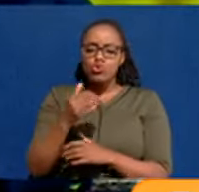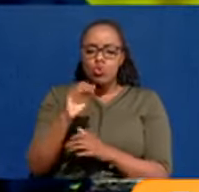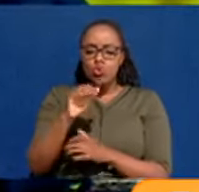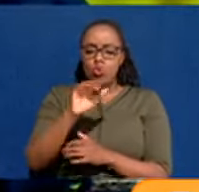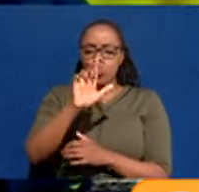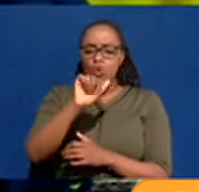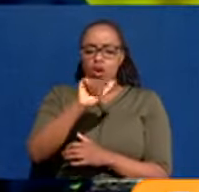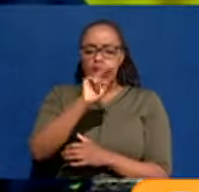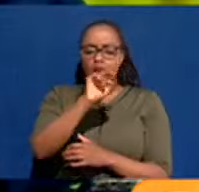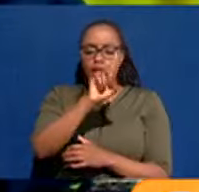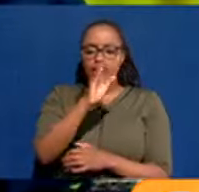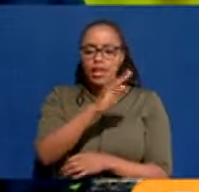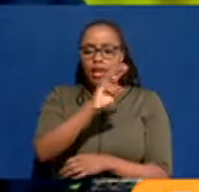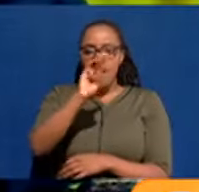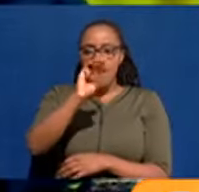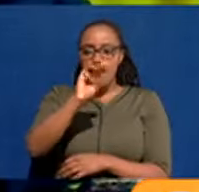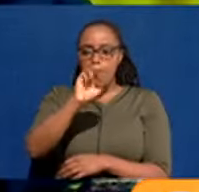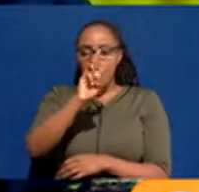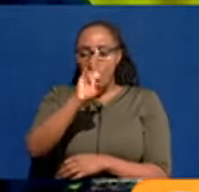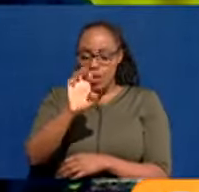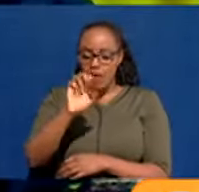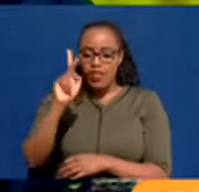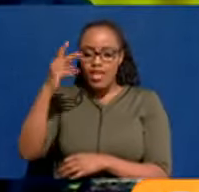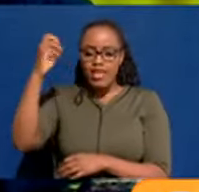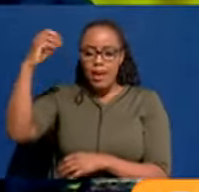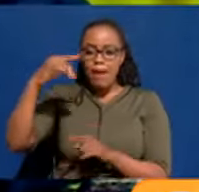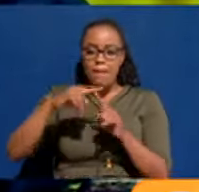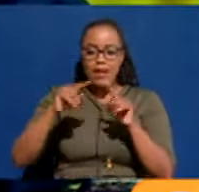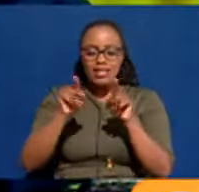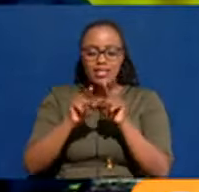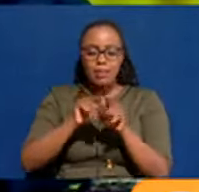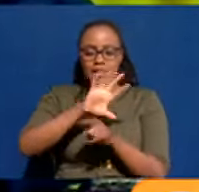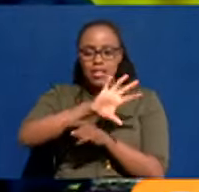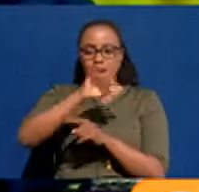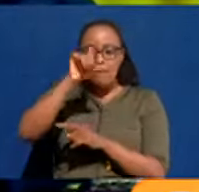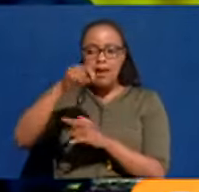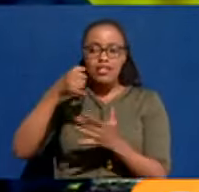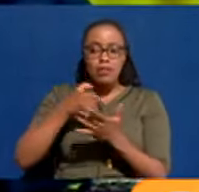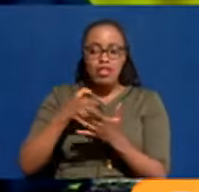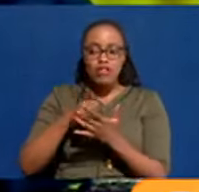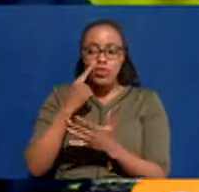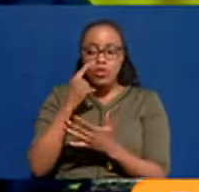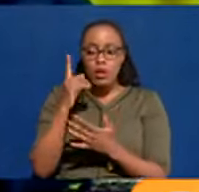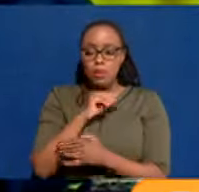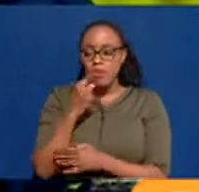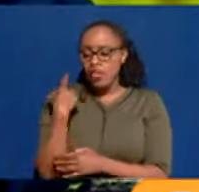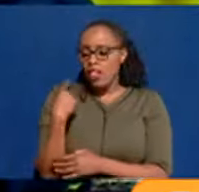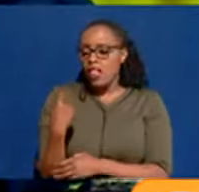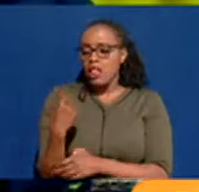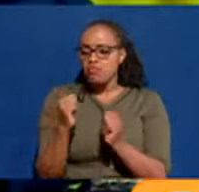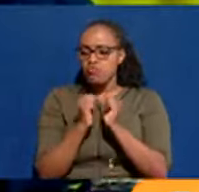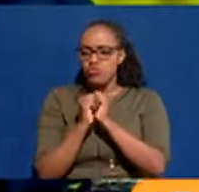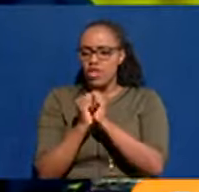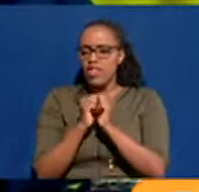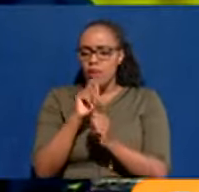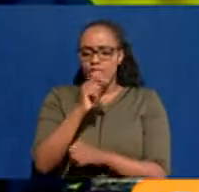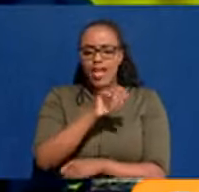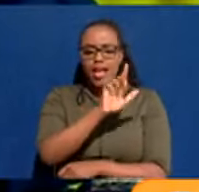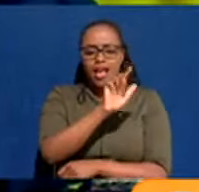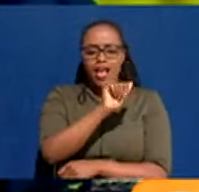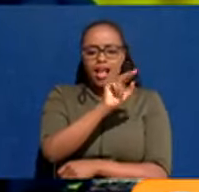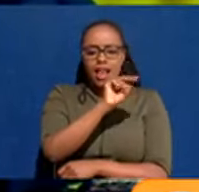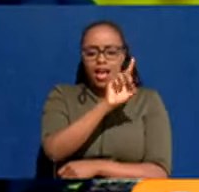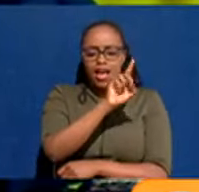problem. And Kenya power, power is a national function. But, of course, as a county, we must be involved. And you saw the other day with the president. Landimawi, we have an entire